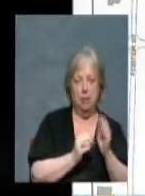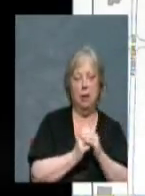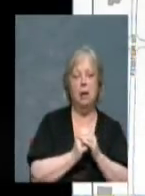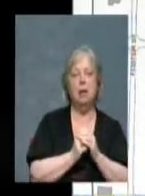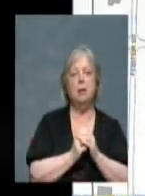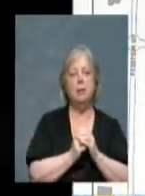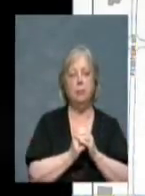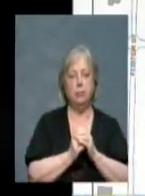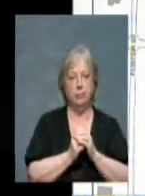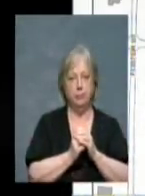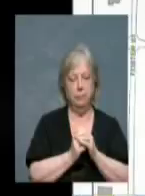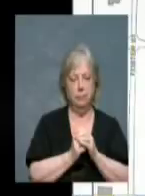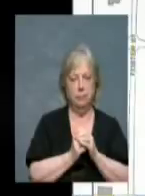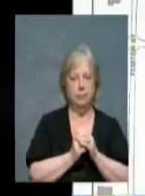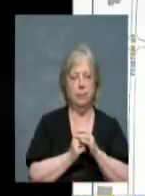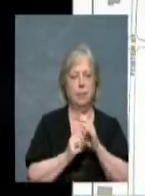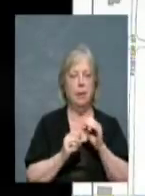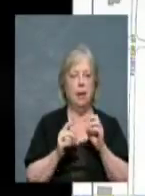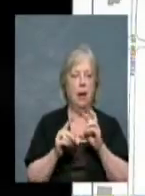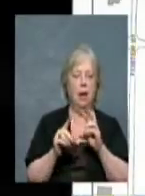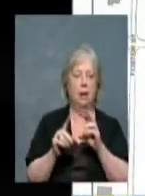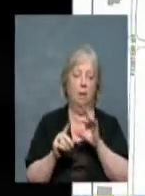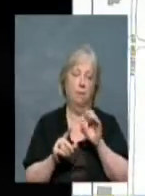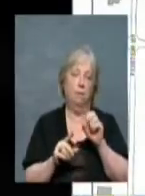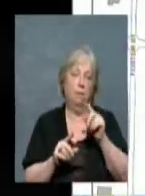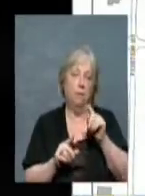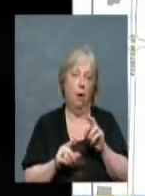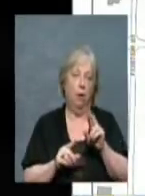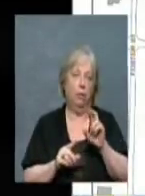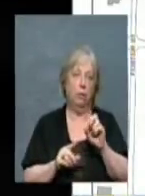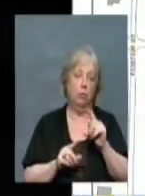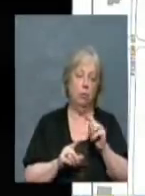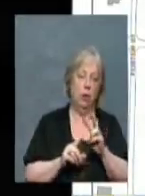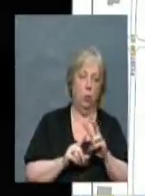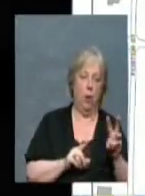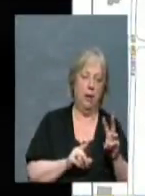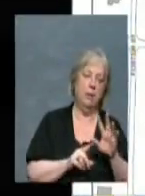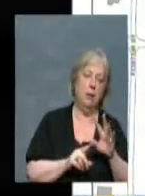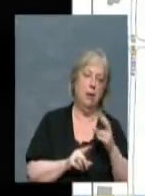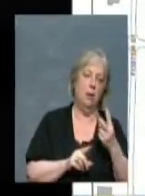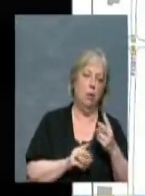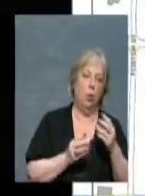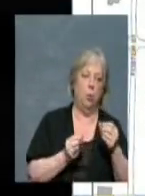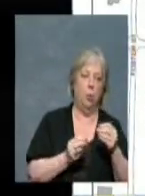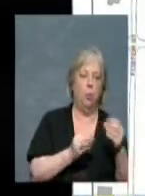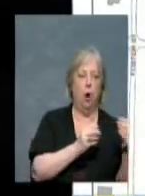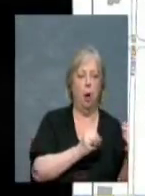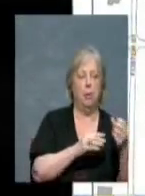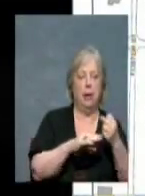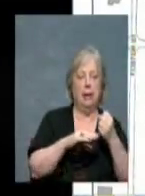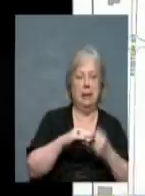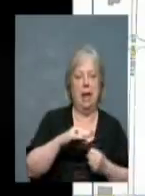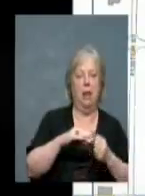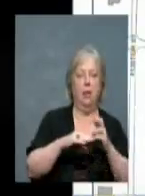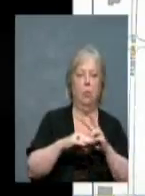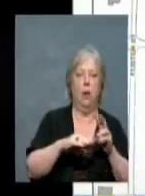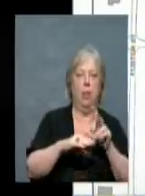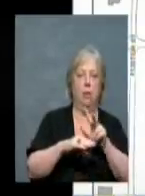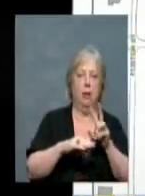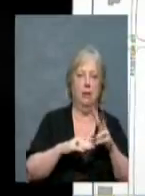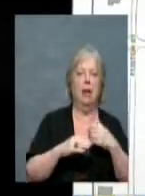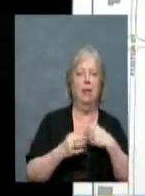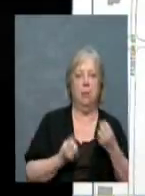on the west side of Foster Street, about two properties south of West 36, there's a